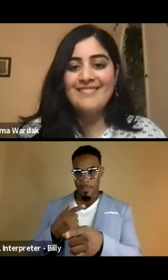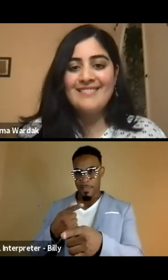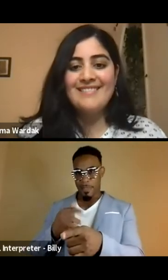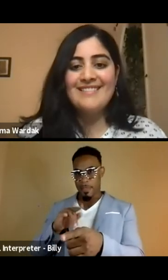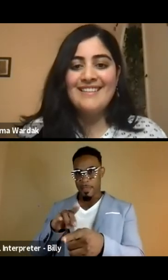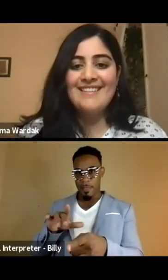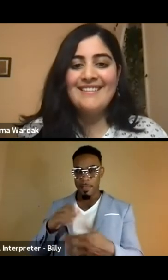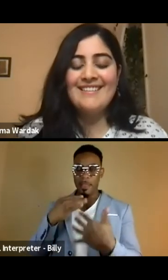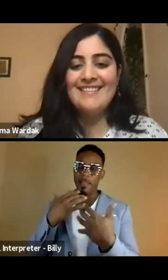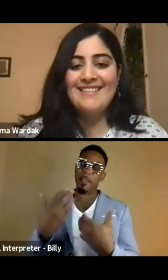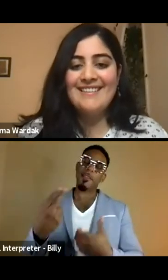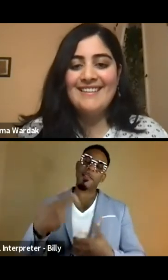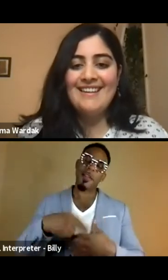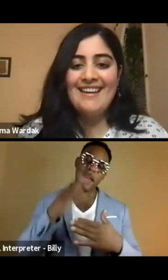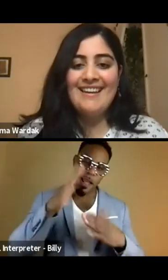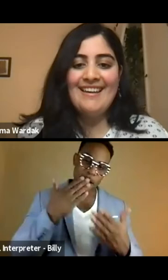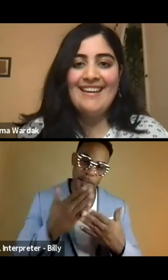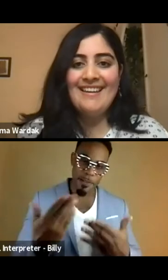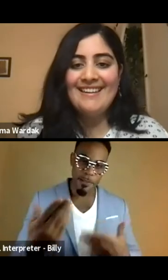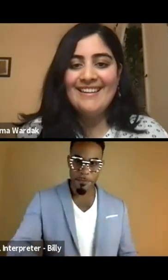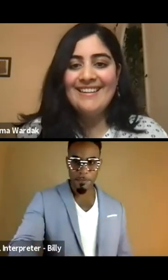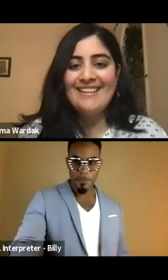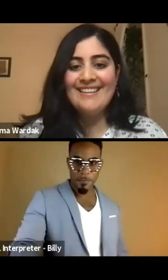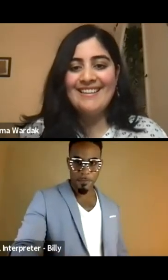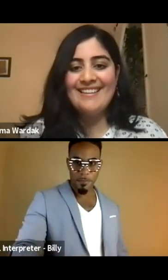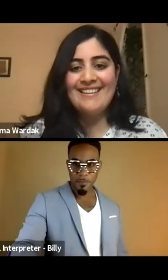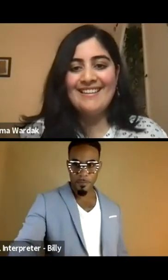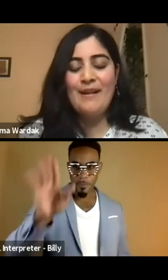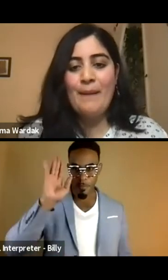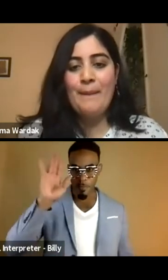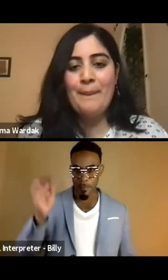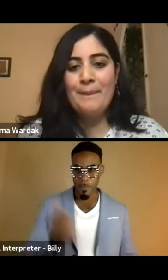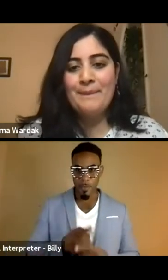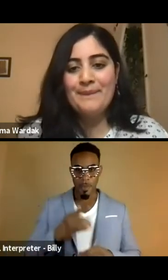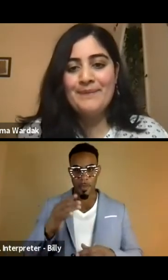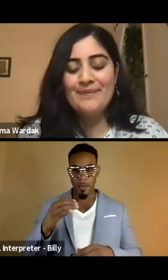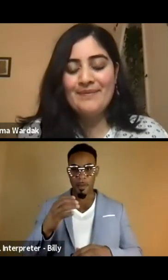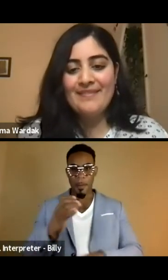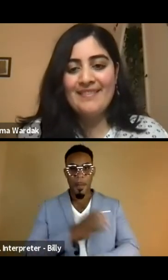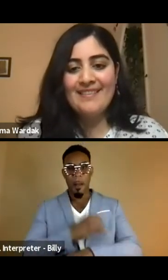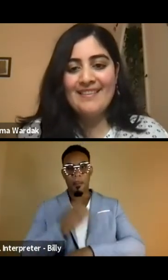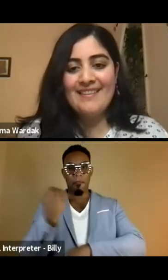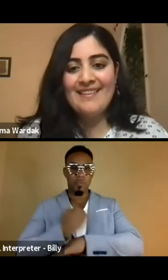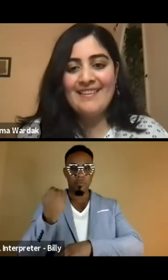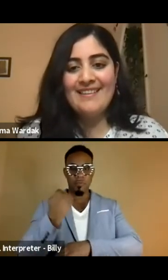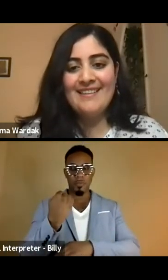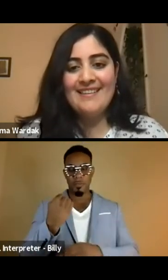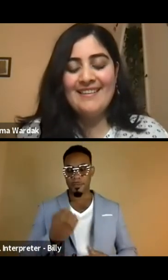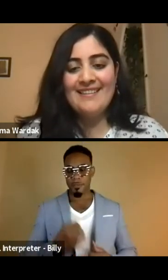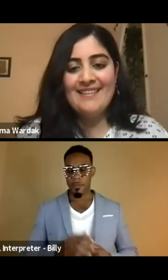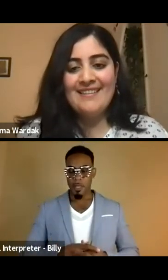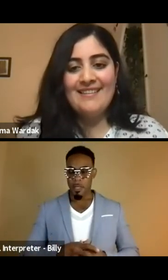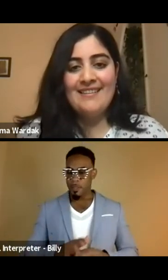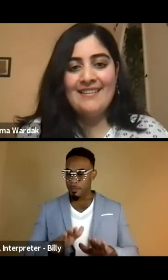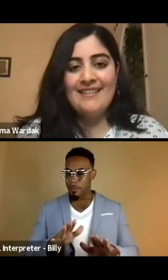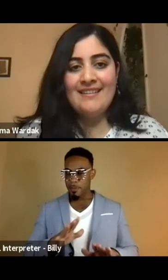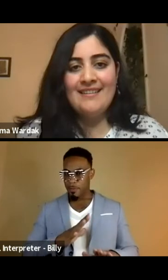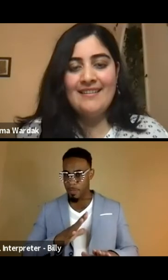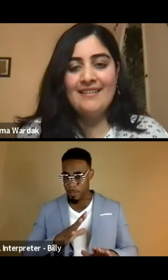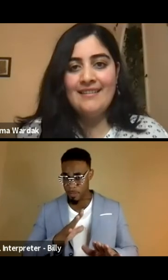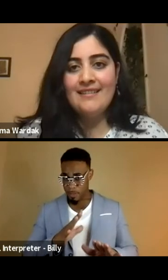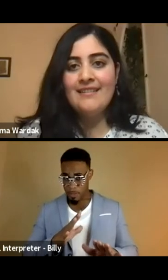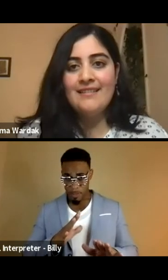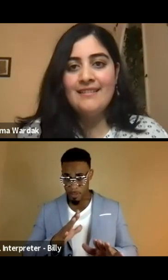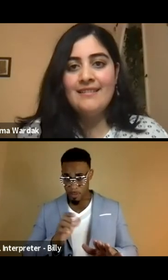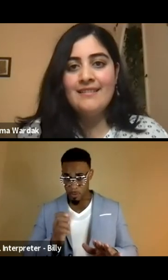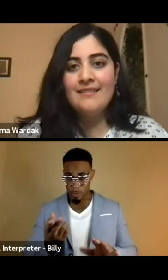for joining us. Hi, I'm so glad you're, I'm sorry about the power outage delay. That is totally fine. Can you actually, you could